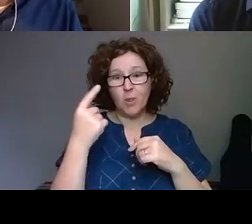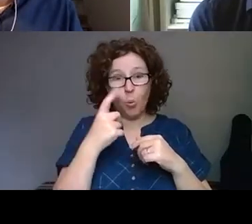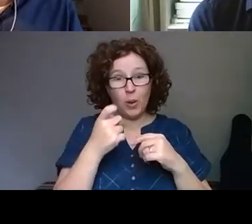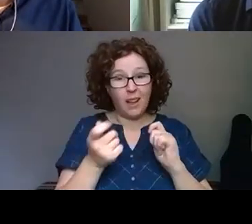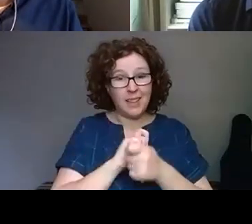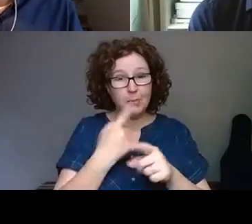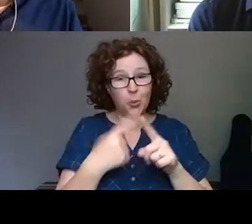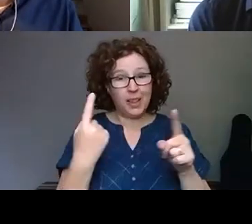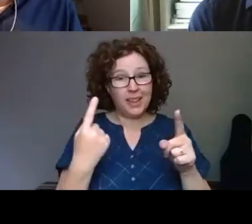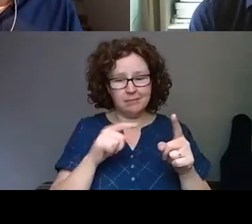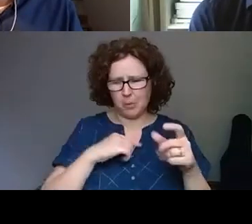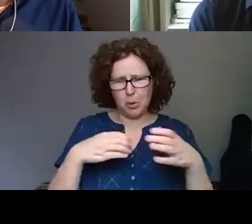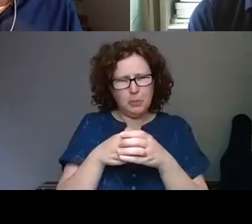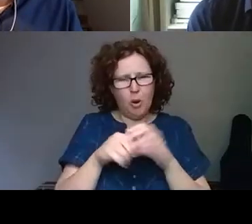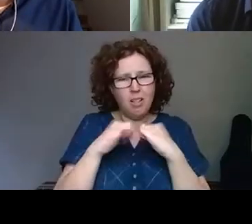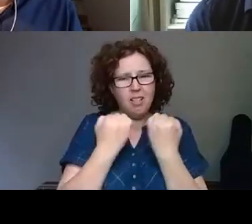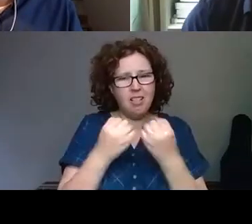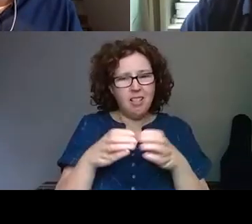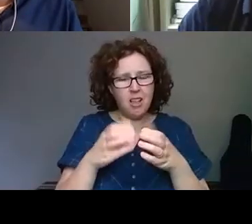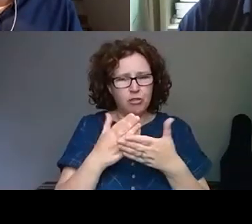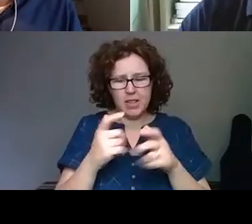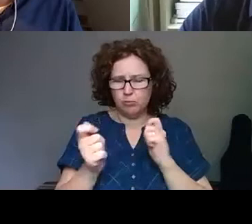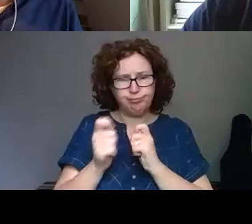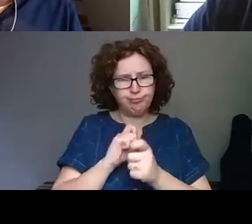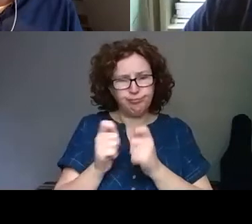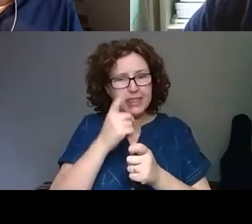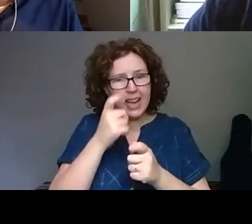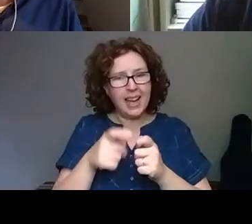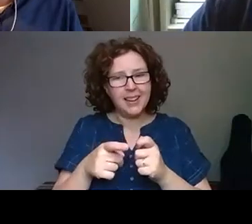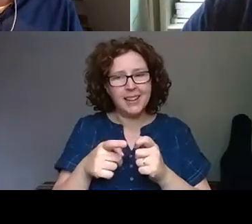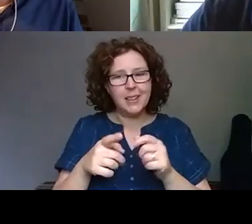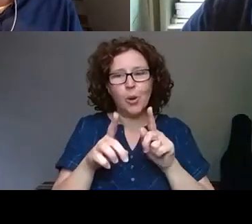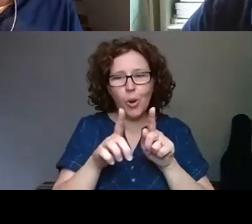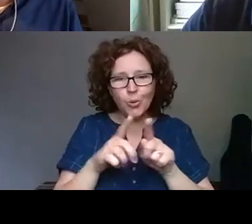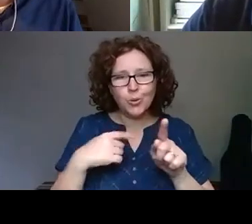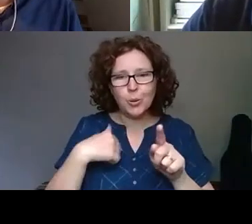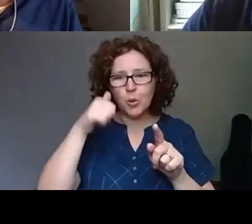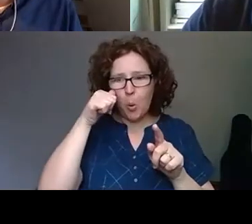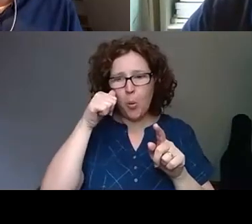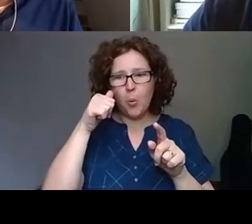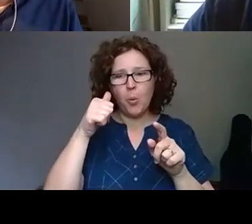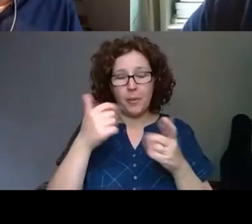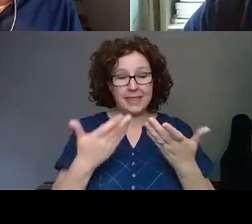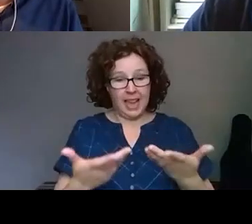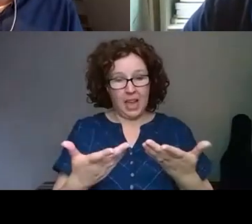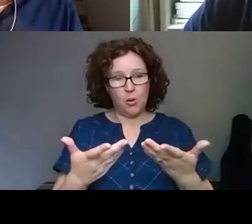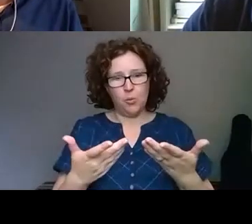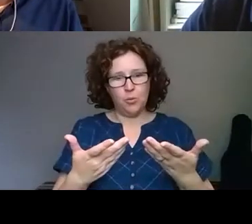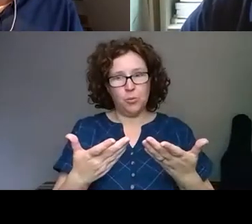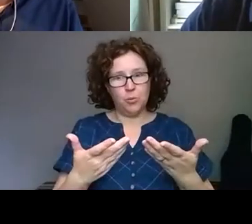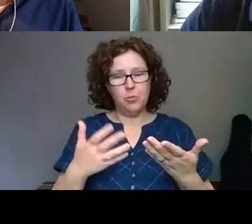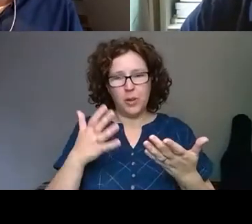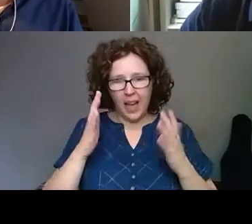how, as a small team, how agile we are, but also we know that now, more than ever, we need to invest even more on